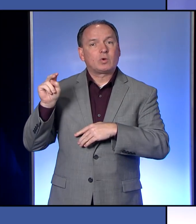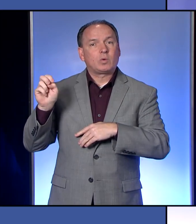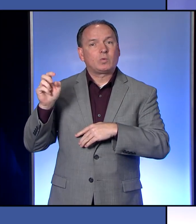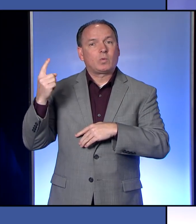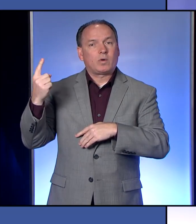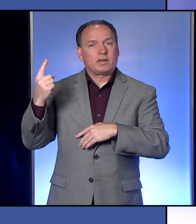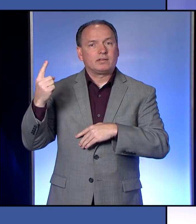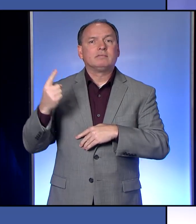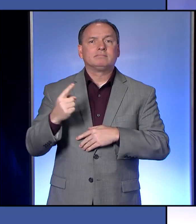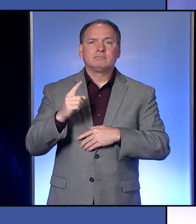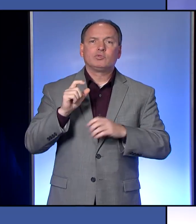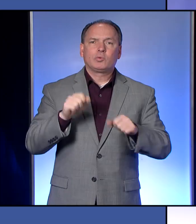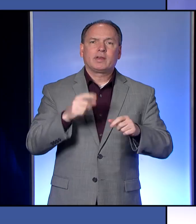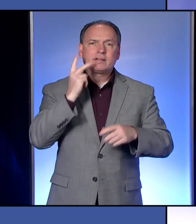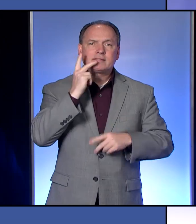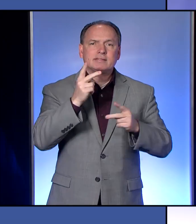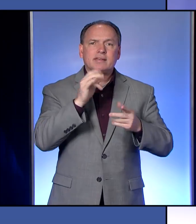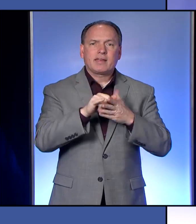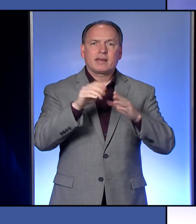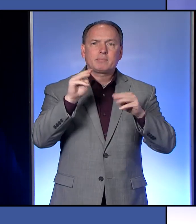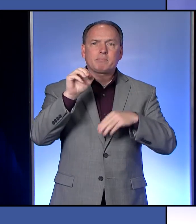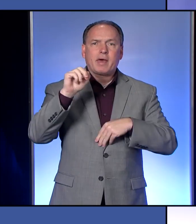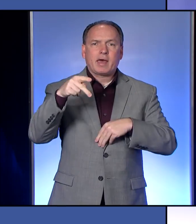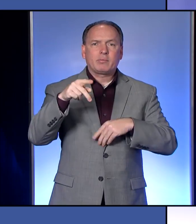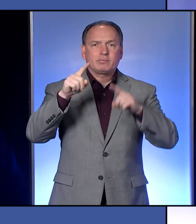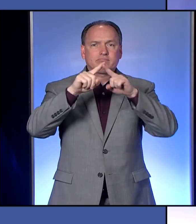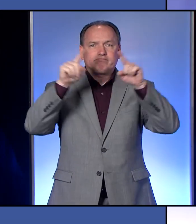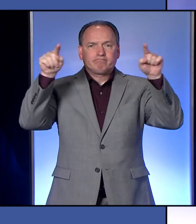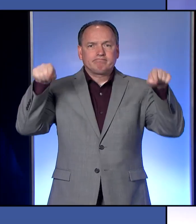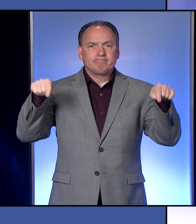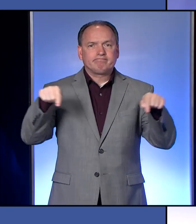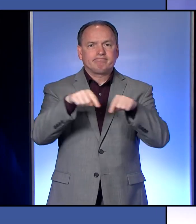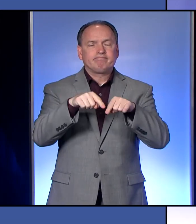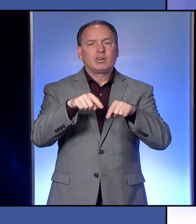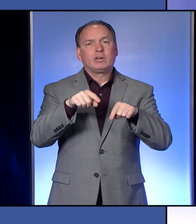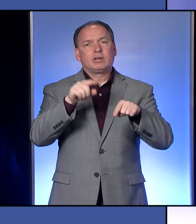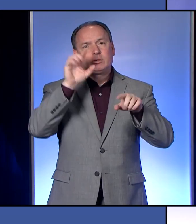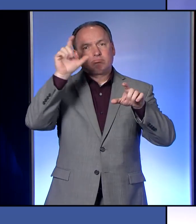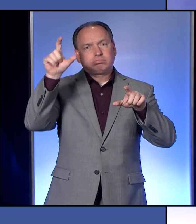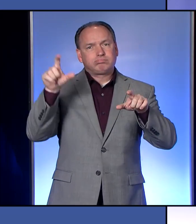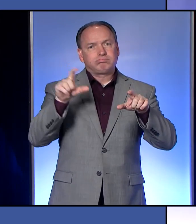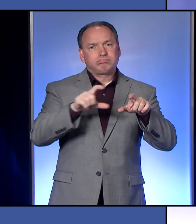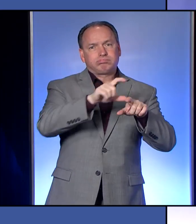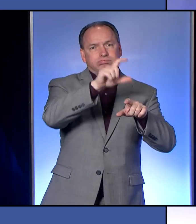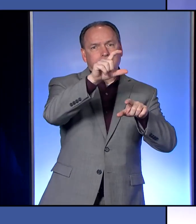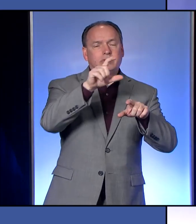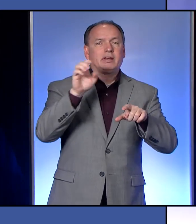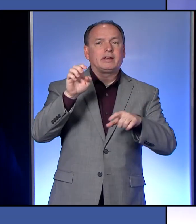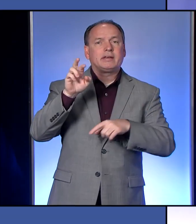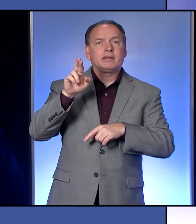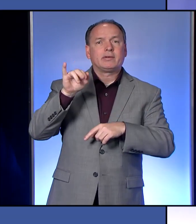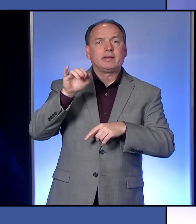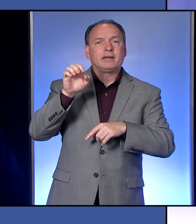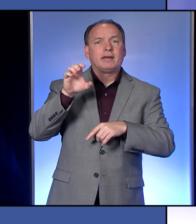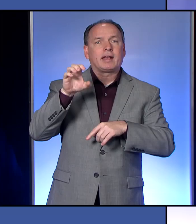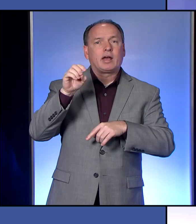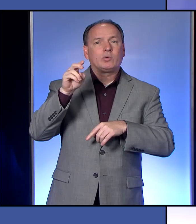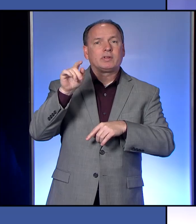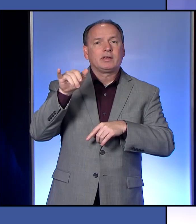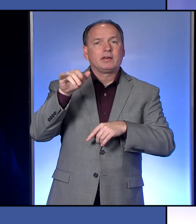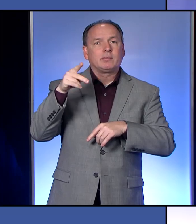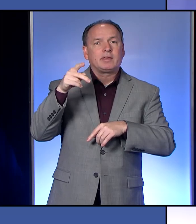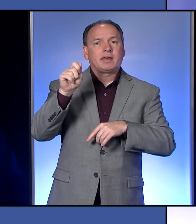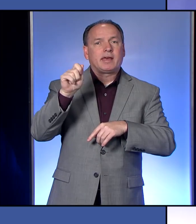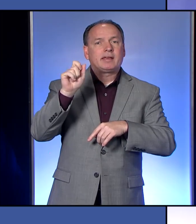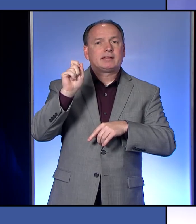on the cumulative case map by zone at eriecountypa.gov. We now have